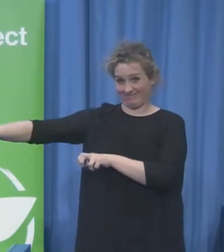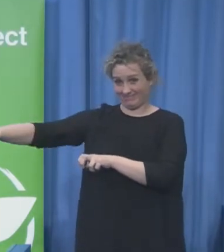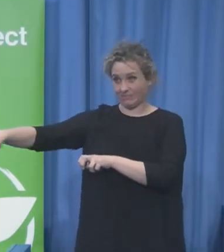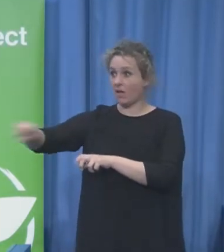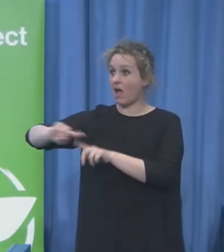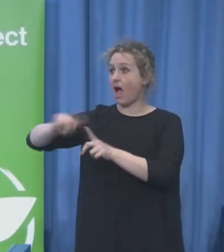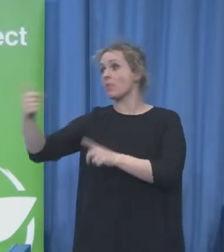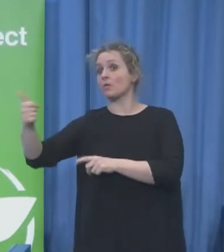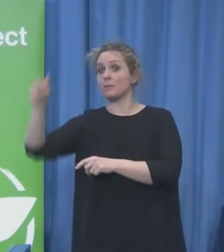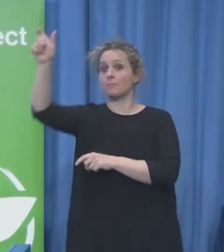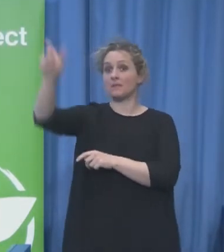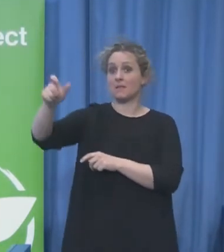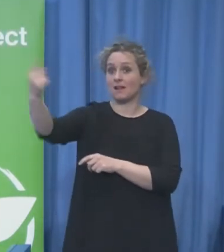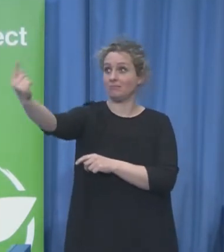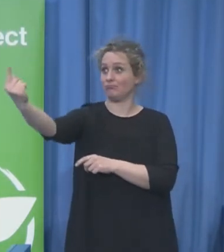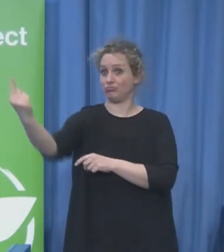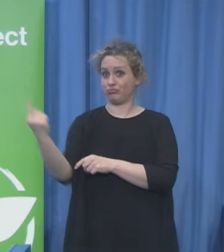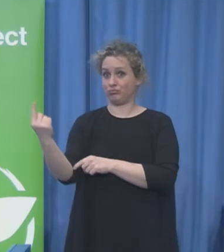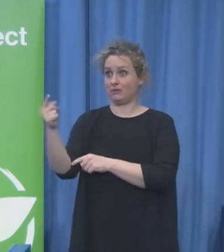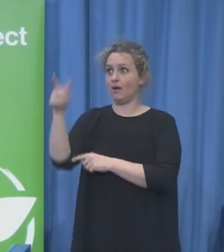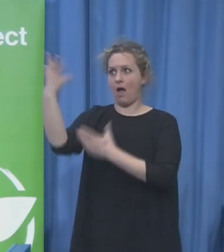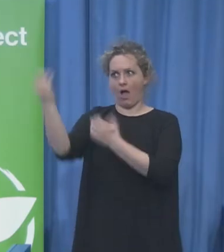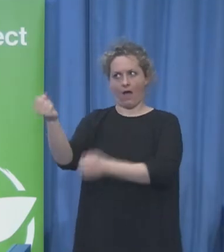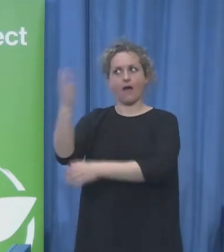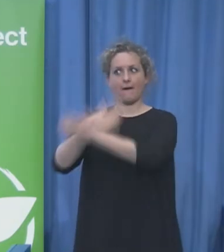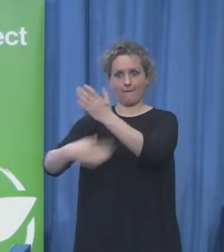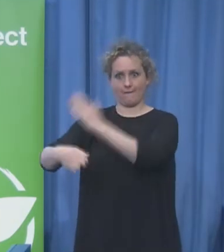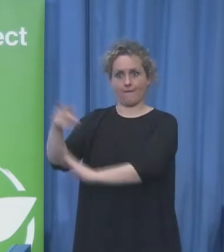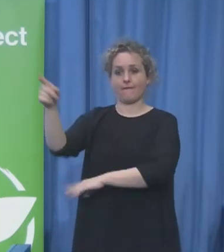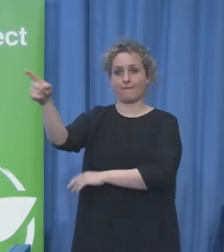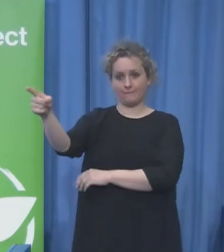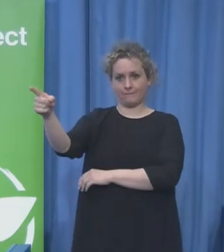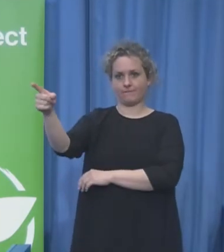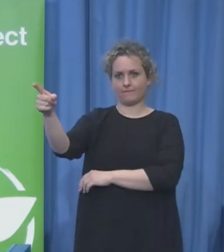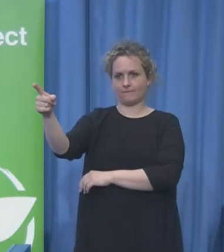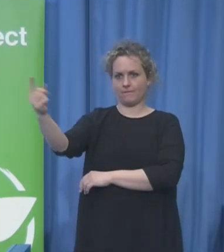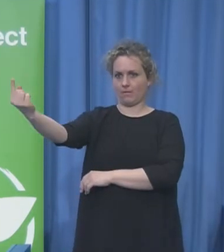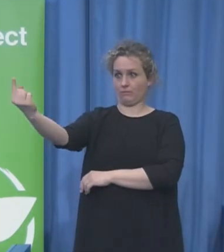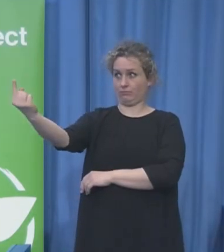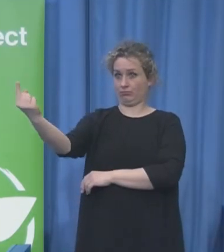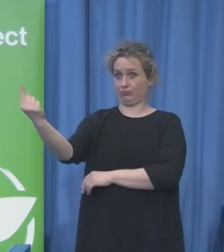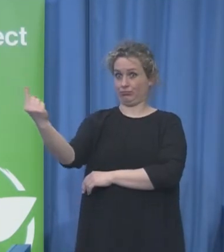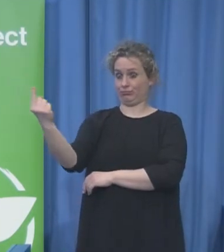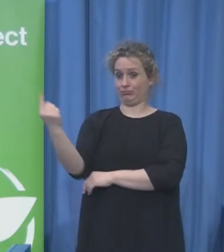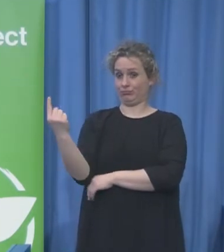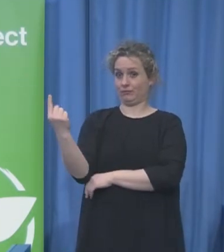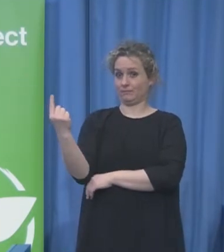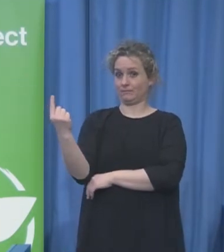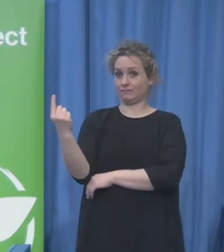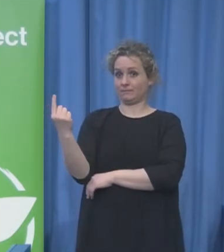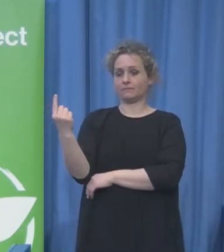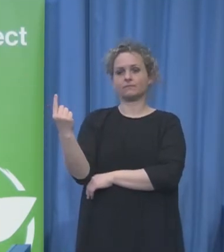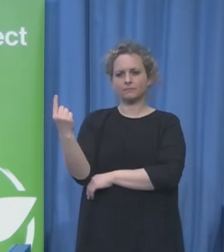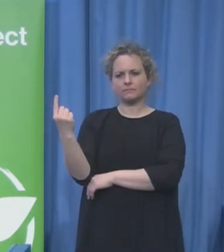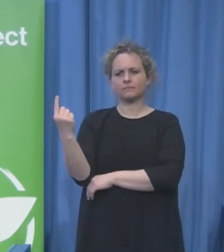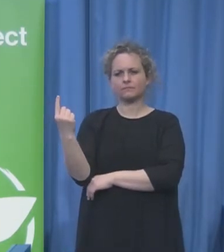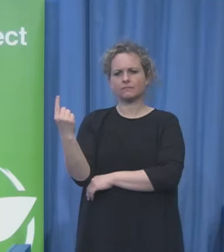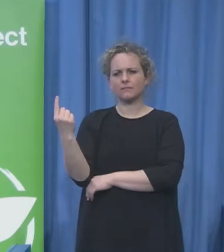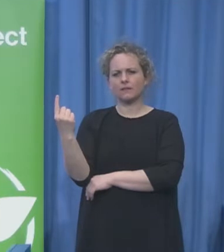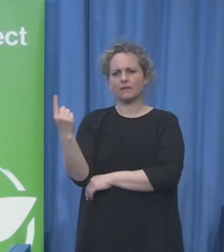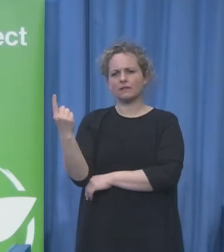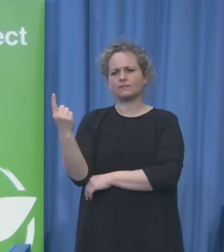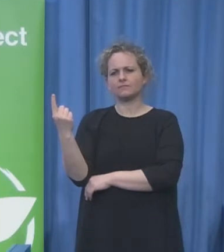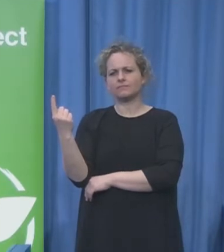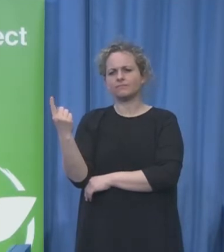funny thing is, exactly the thing that each and everyone sitting at my table fights again and calls again, happened when the other